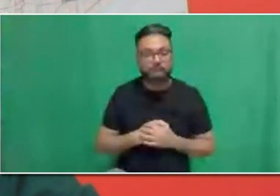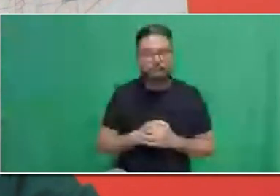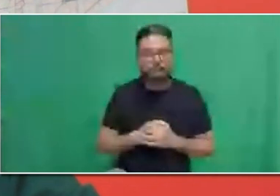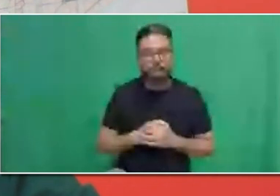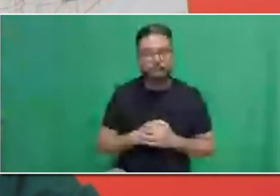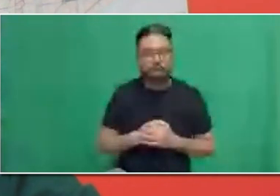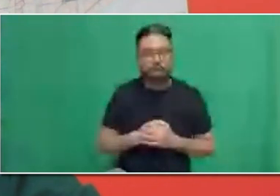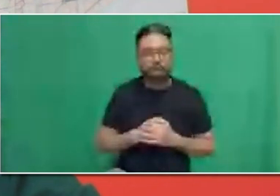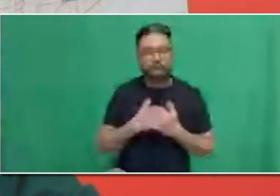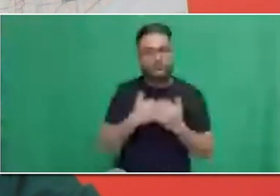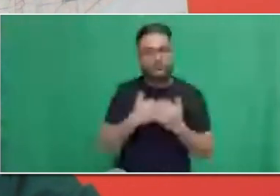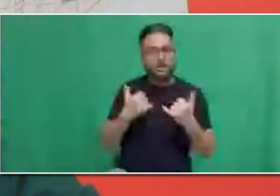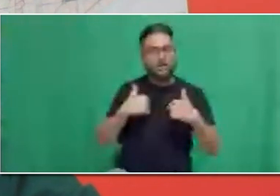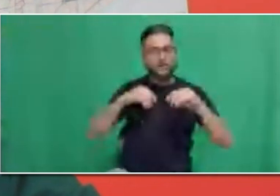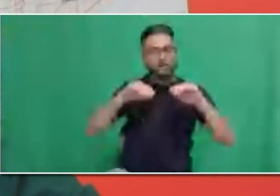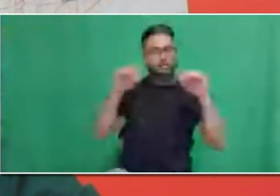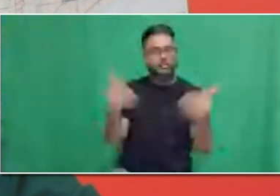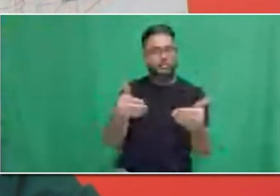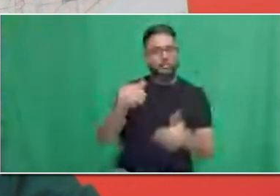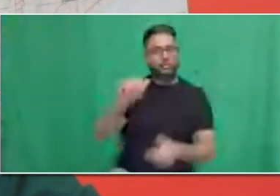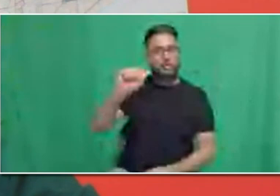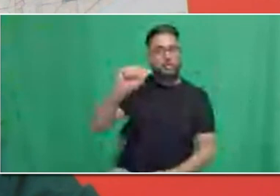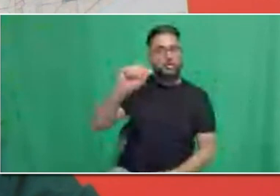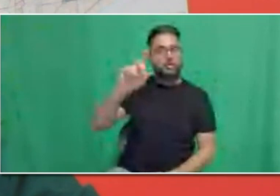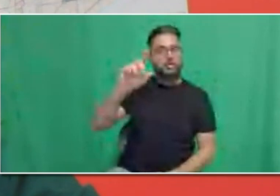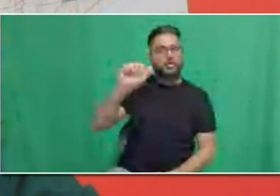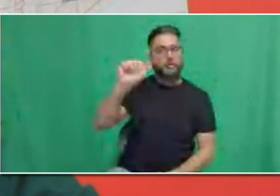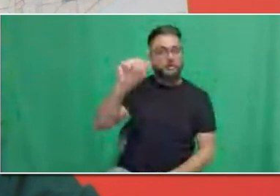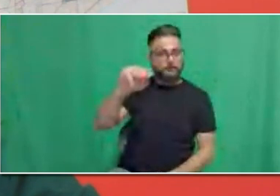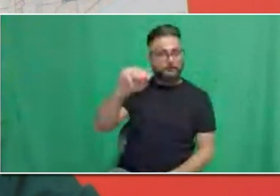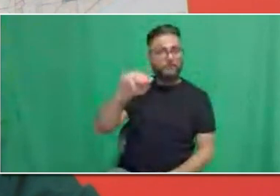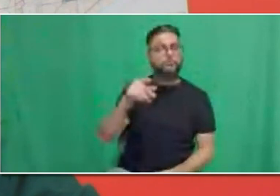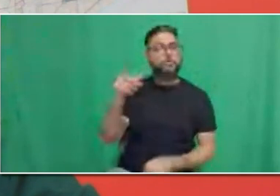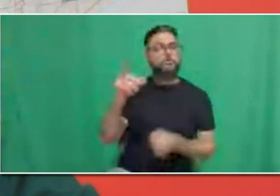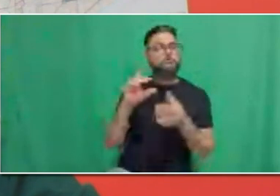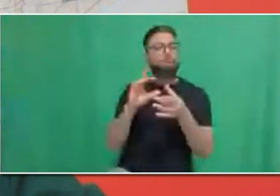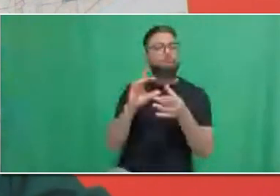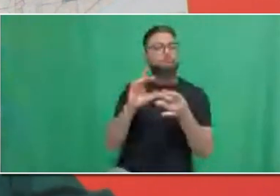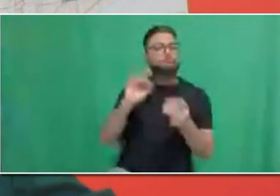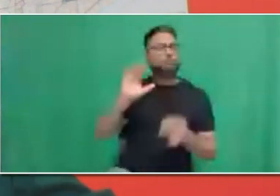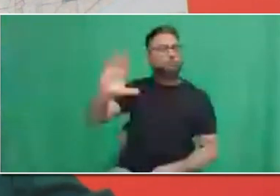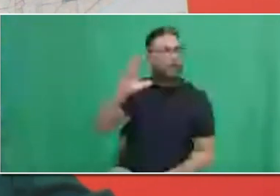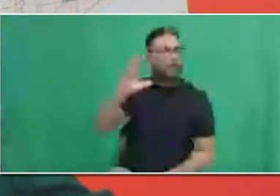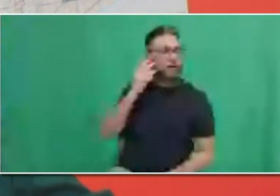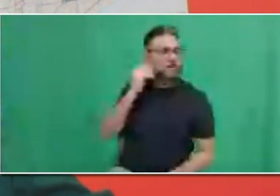his experience as a recent graduate and his career progression at the TTC.